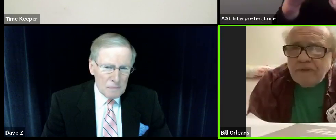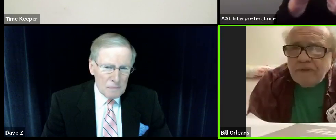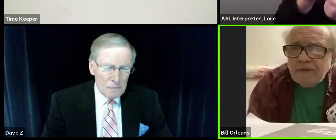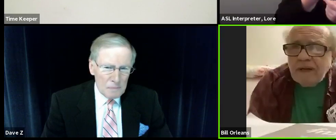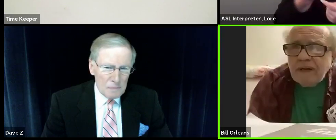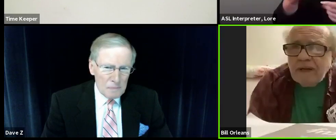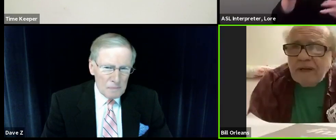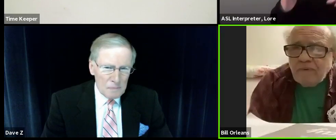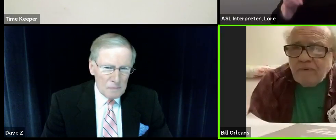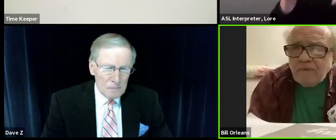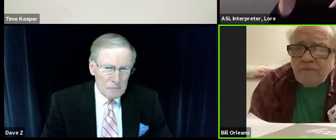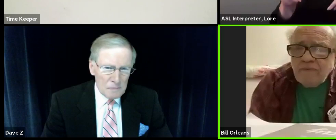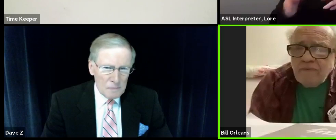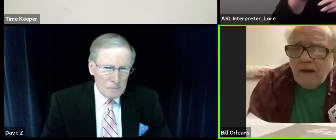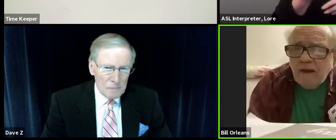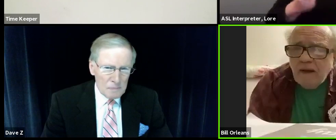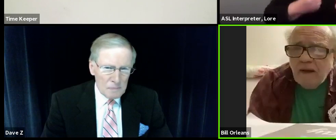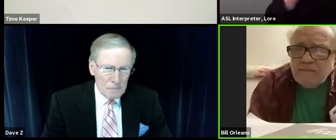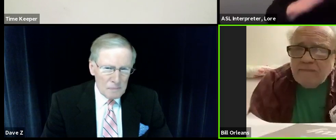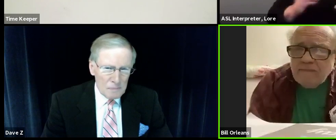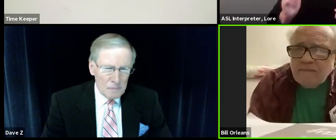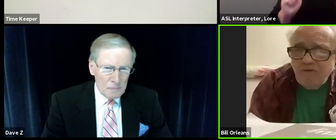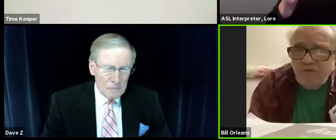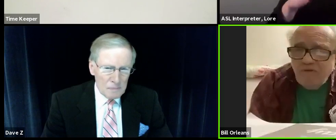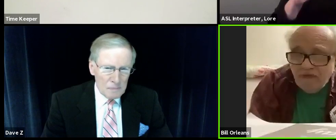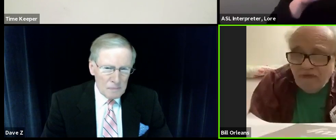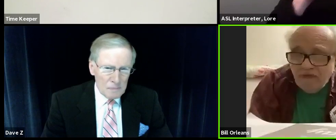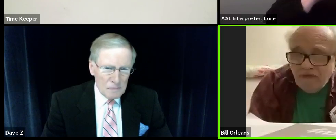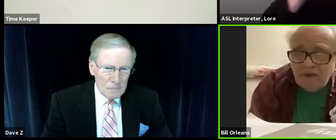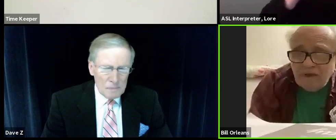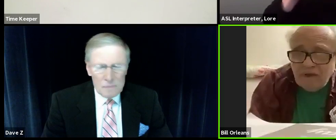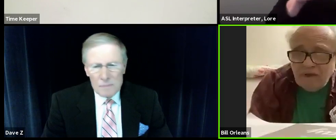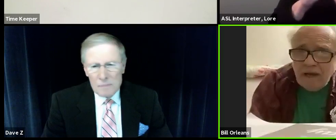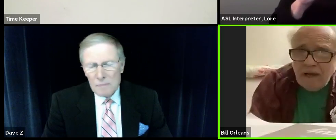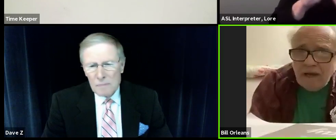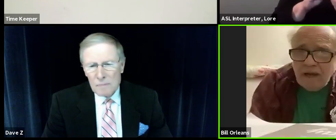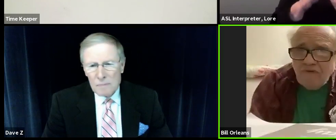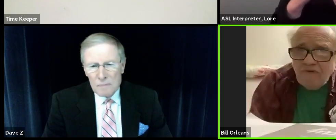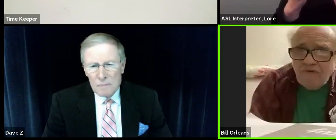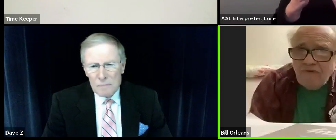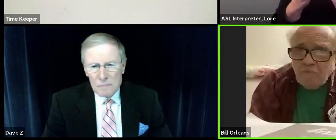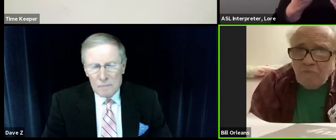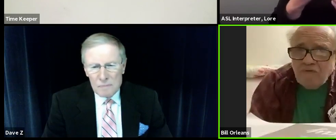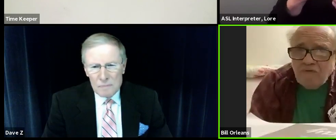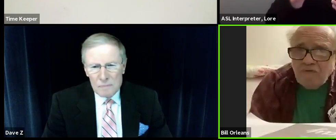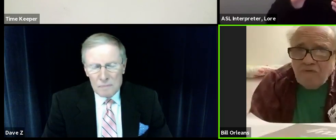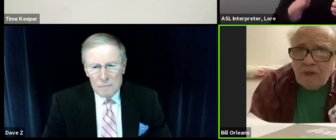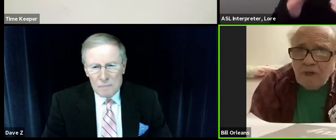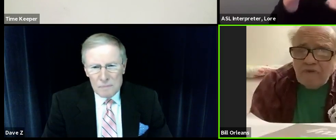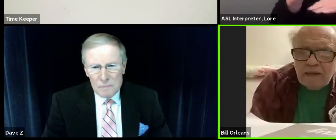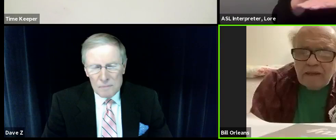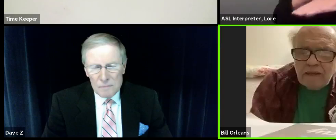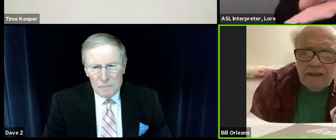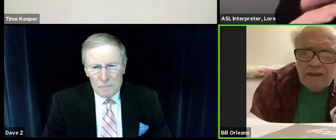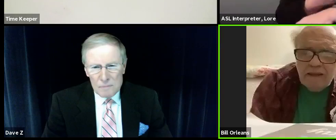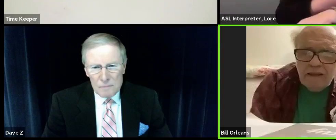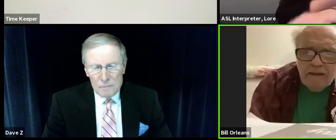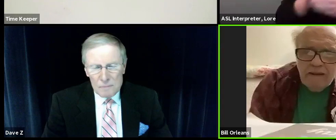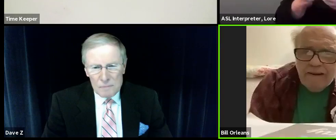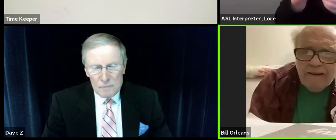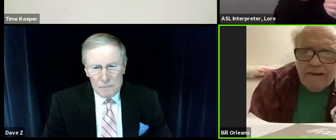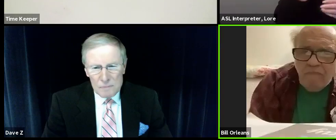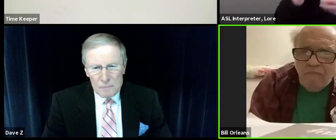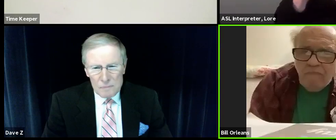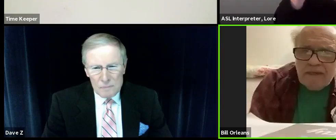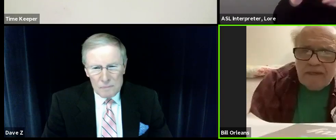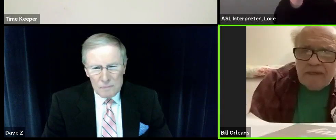people, residents of Greenbelt attended council meetings. Thankfully, that has improved somewhat more recently.